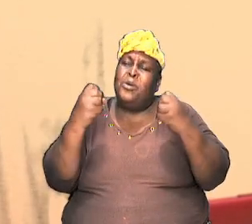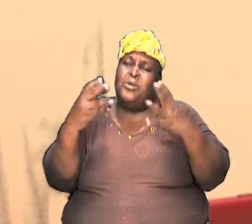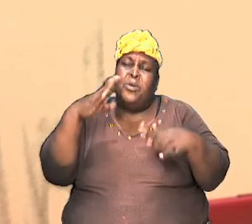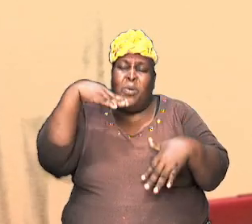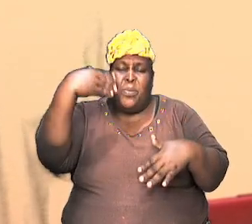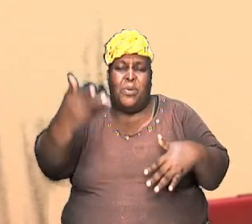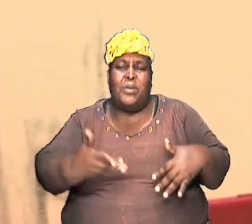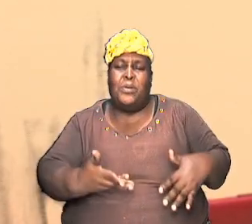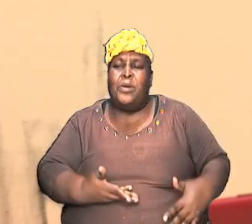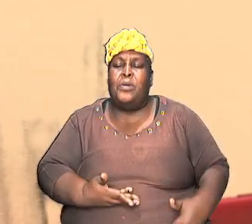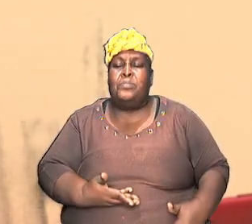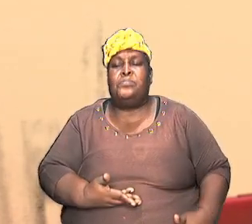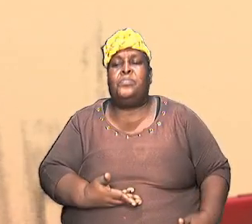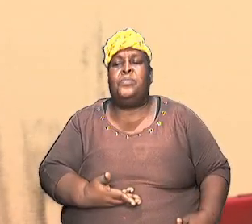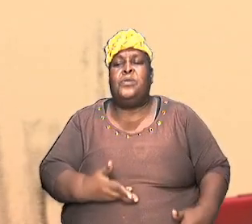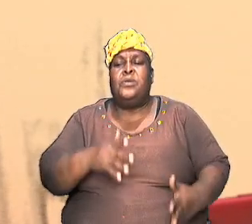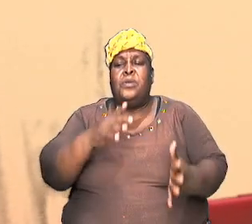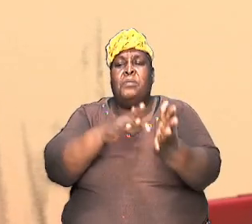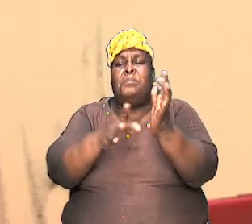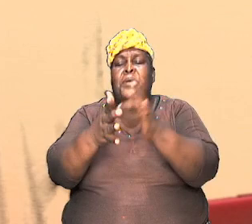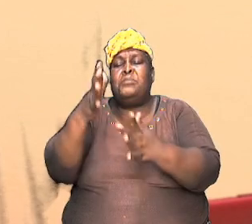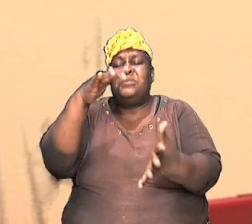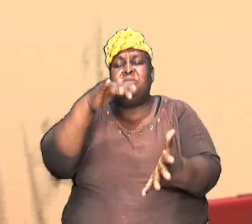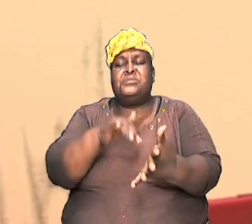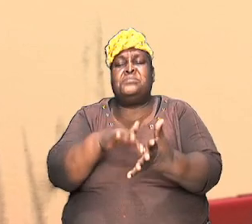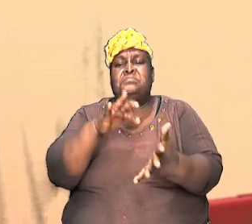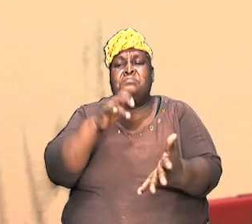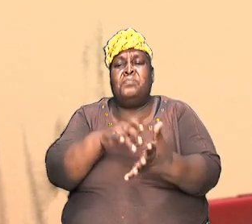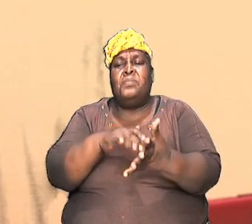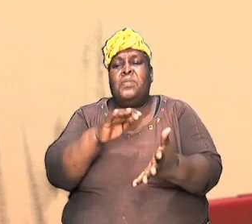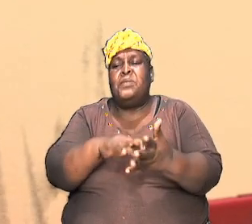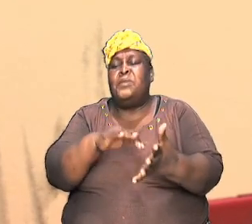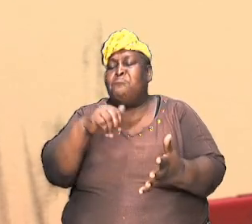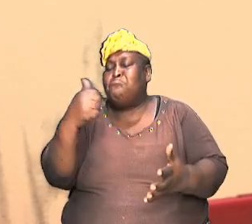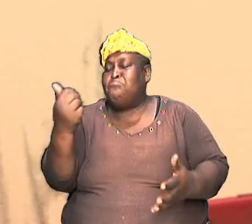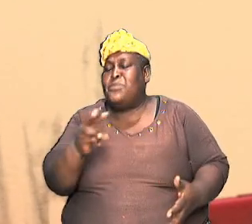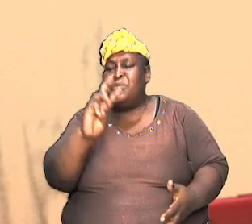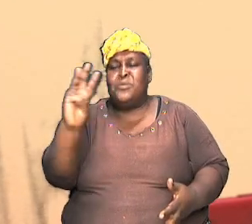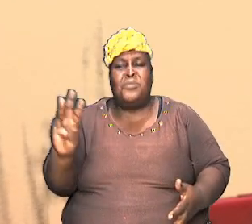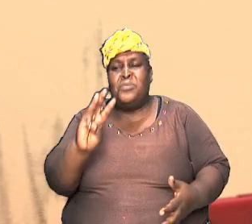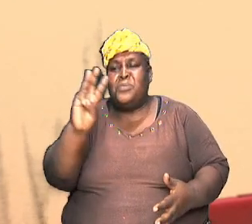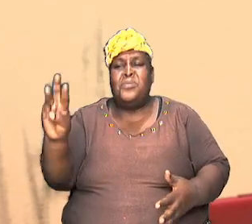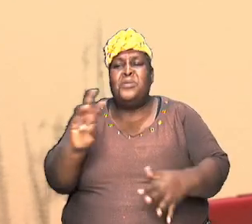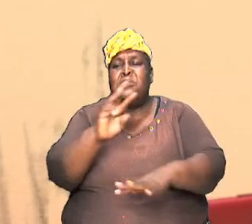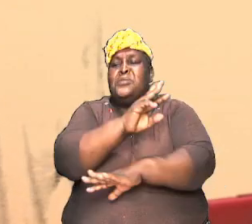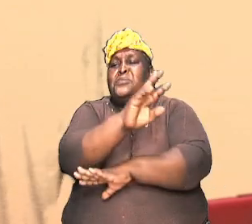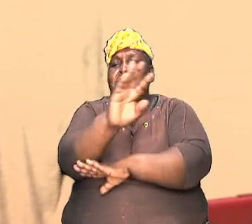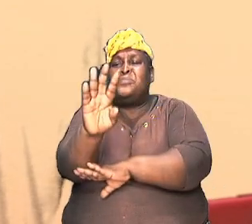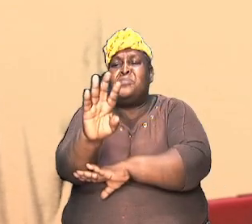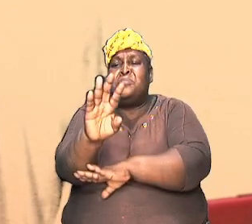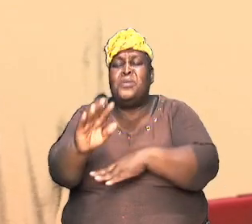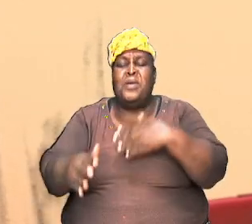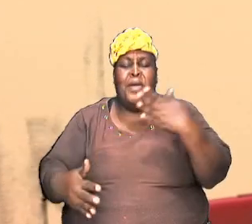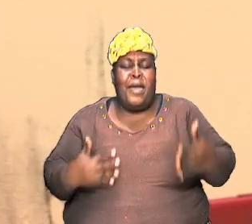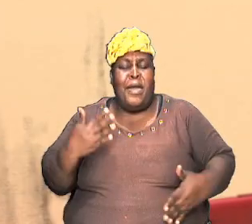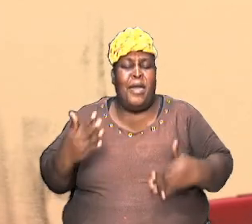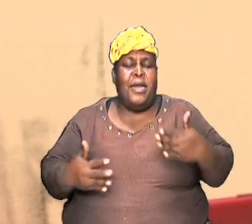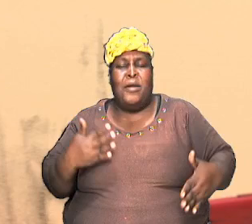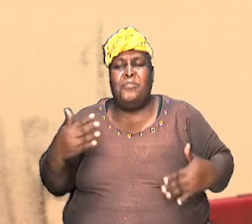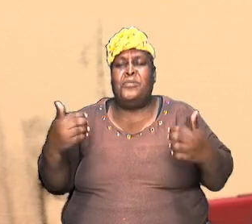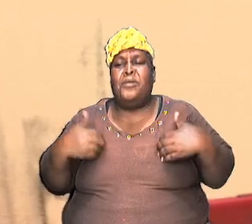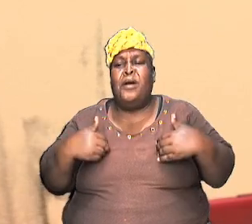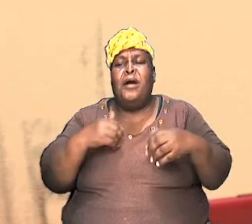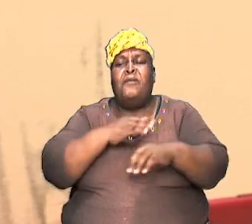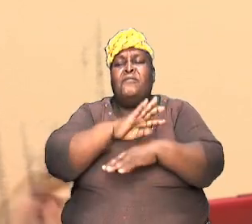to Bible study another Wednesday evening. So very happy to have